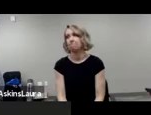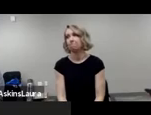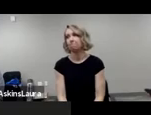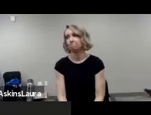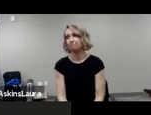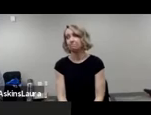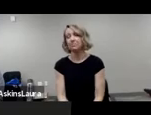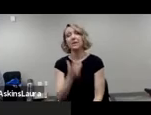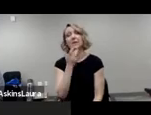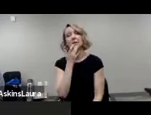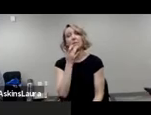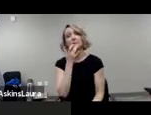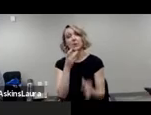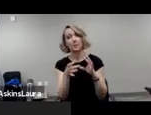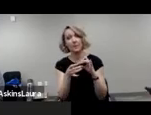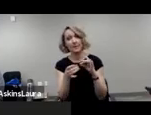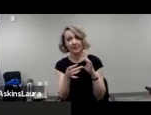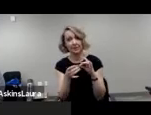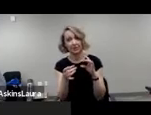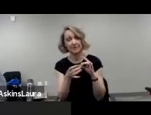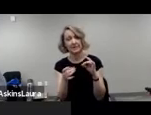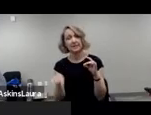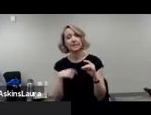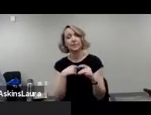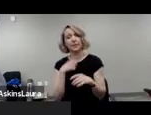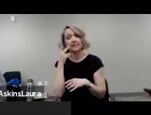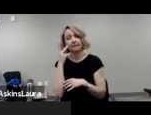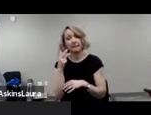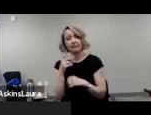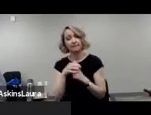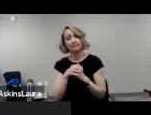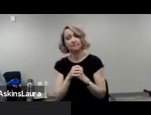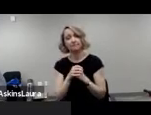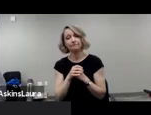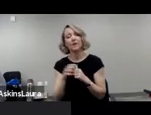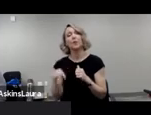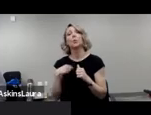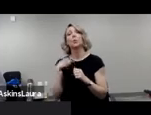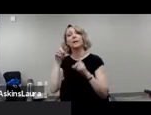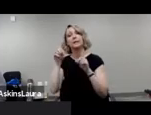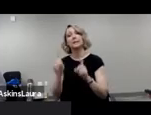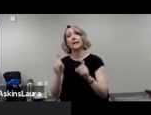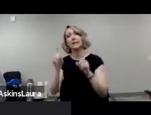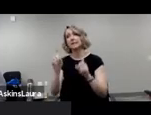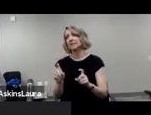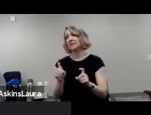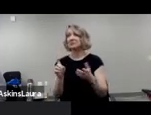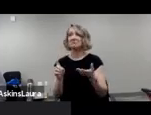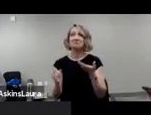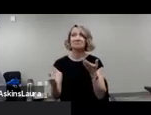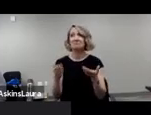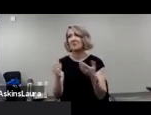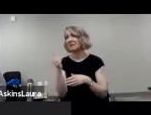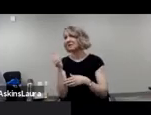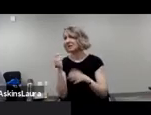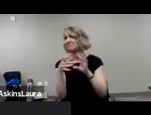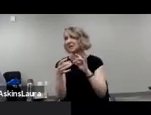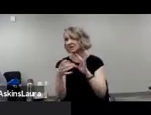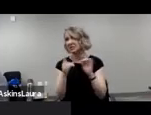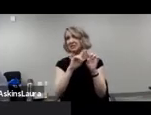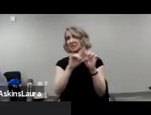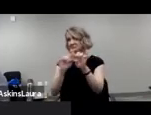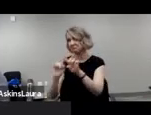The preferred messages that we found, we tested, I don't know, maybe 10 messages.